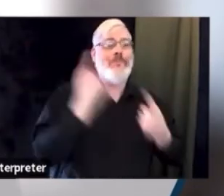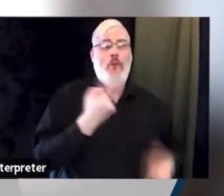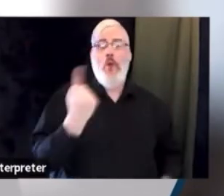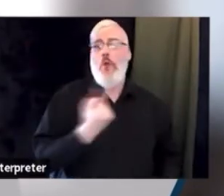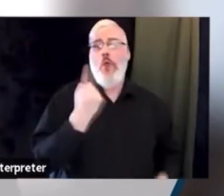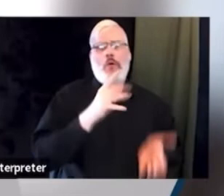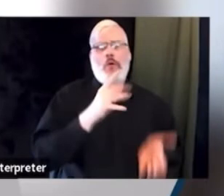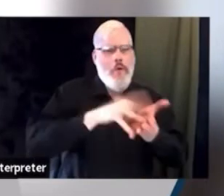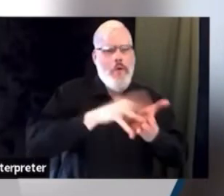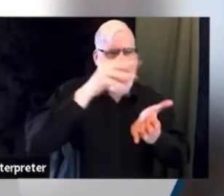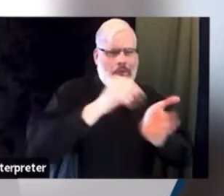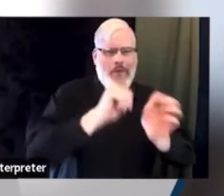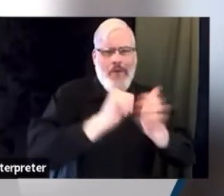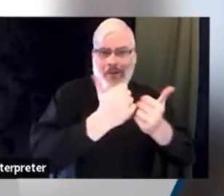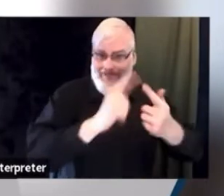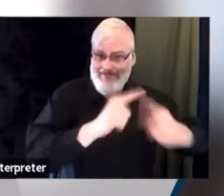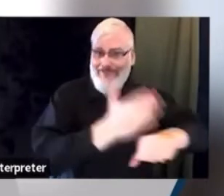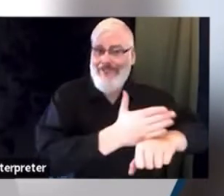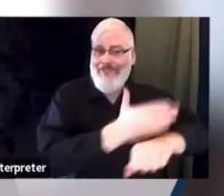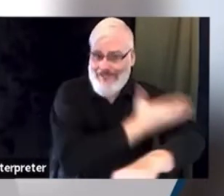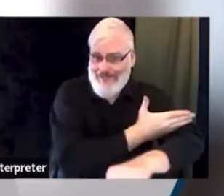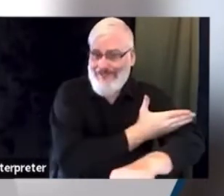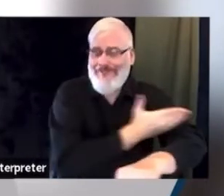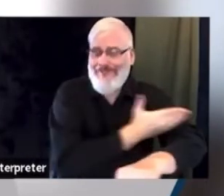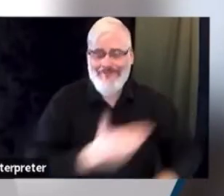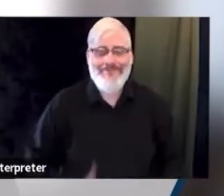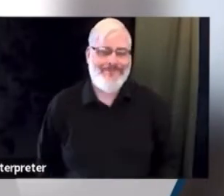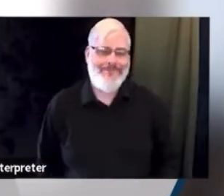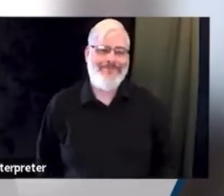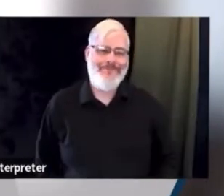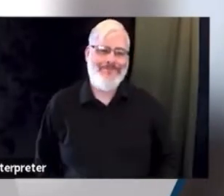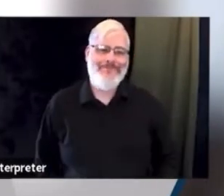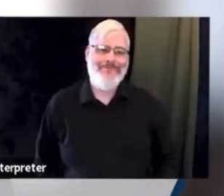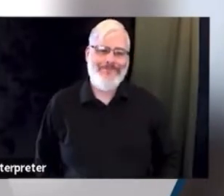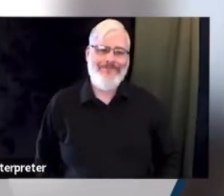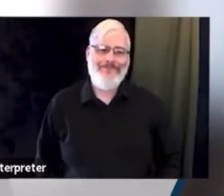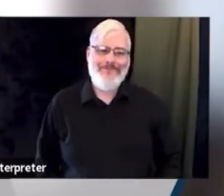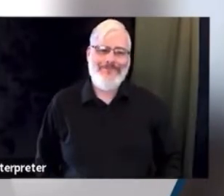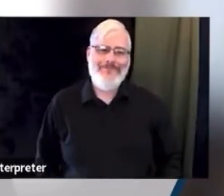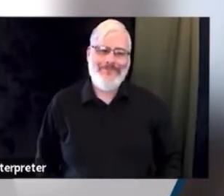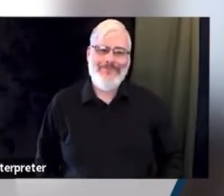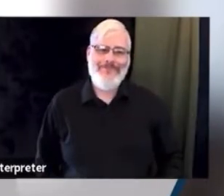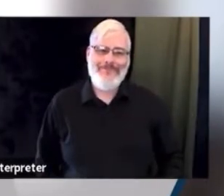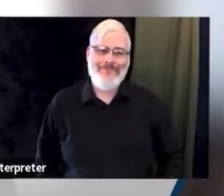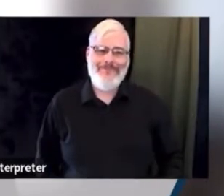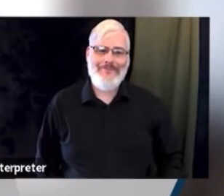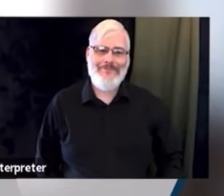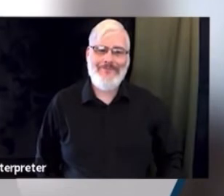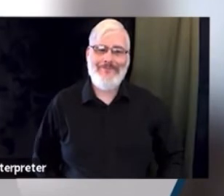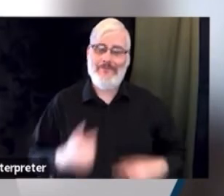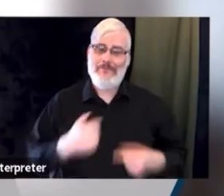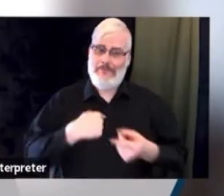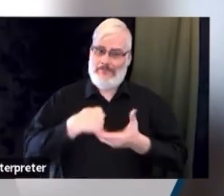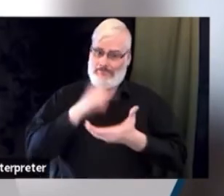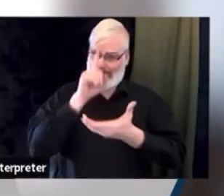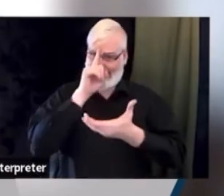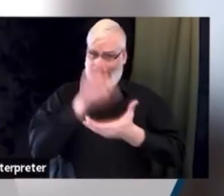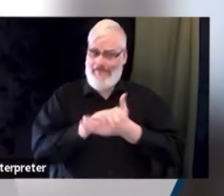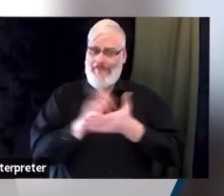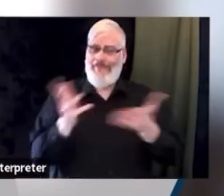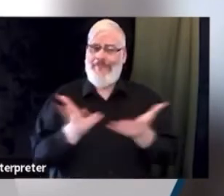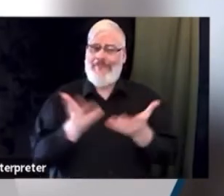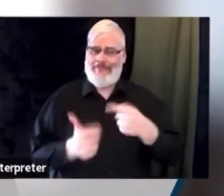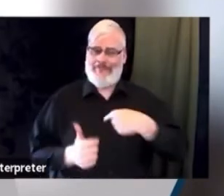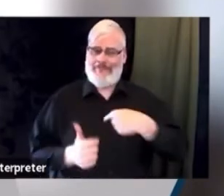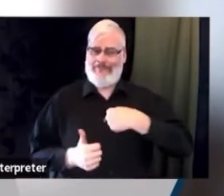encounters to the next experience in front of me. I believe I'm somebody who has always tried to be flexible and